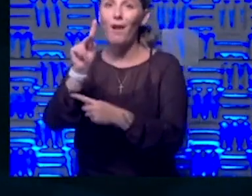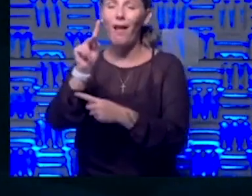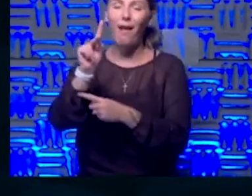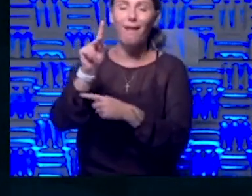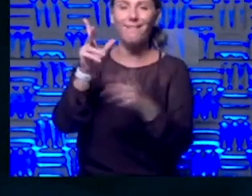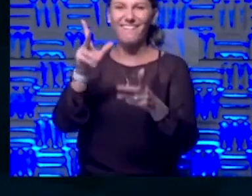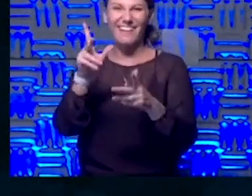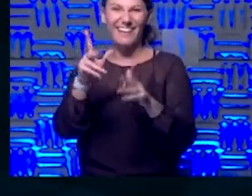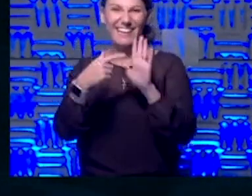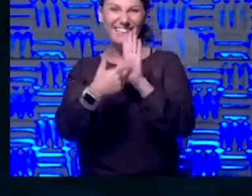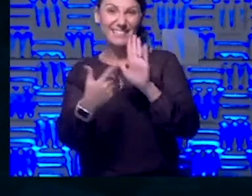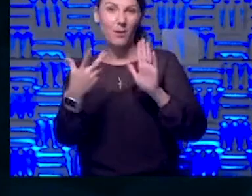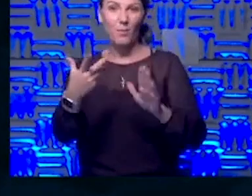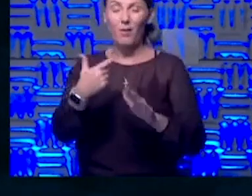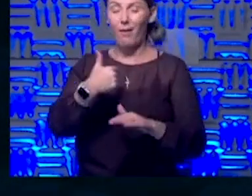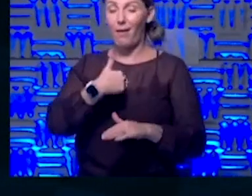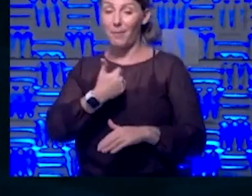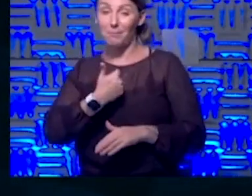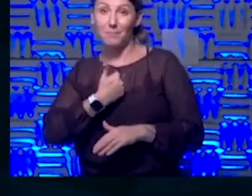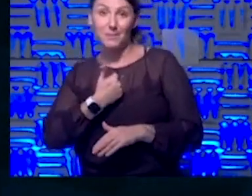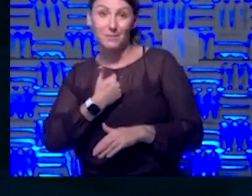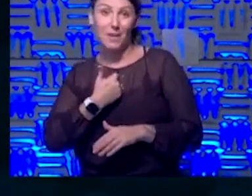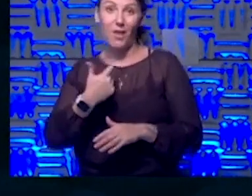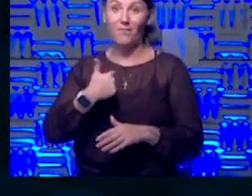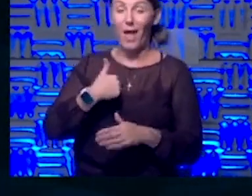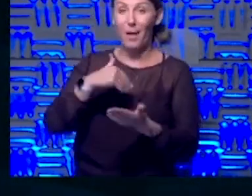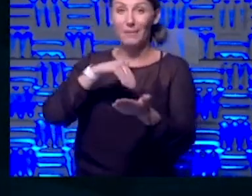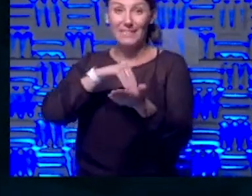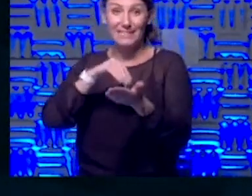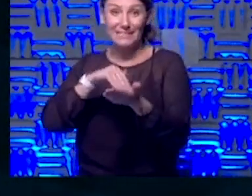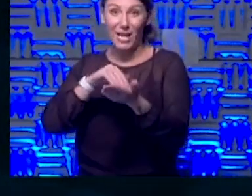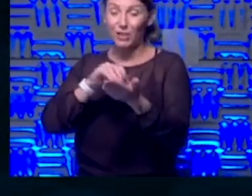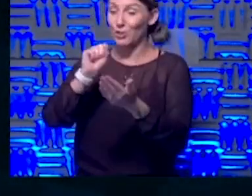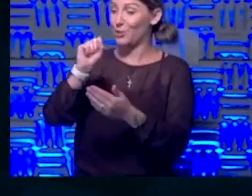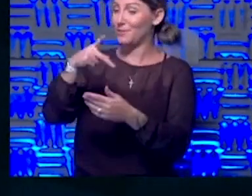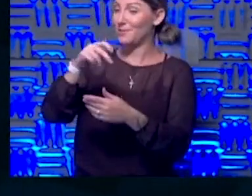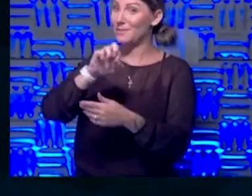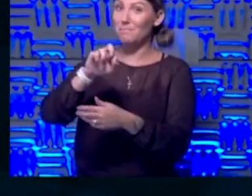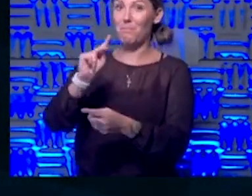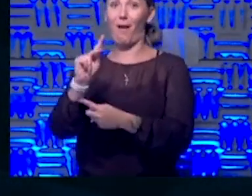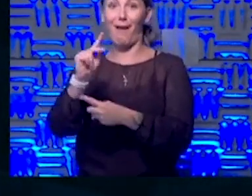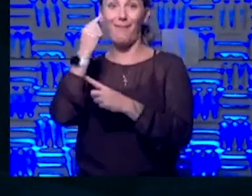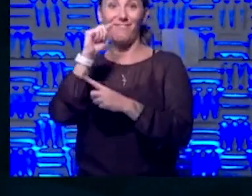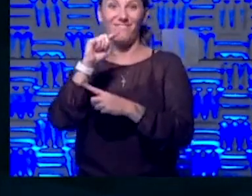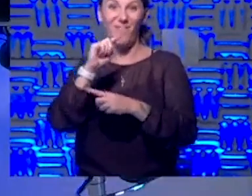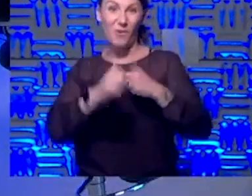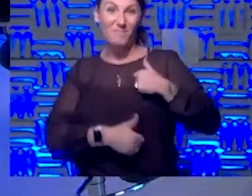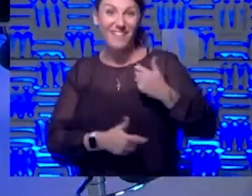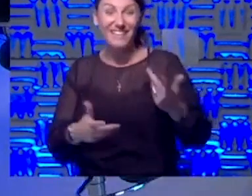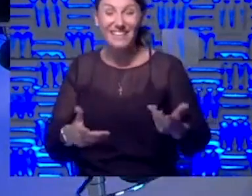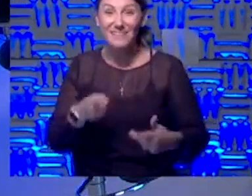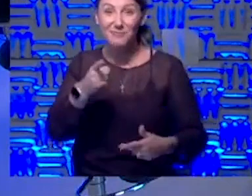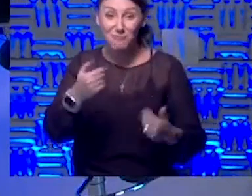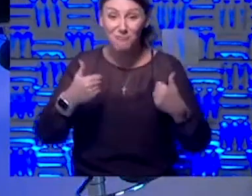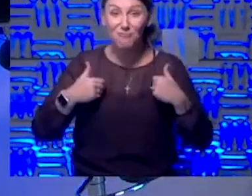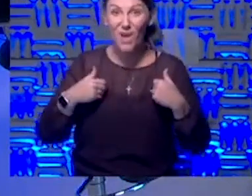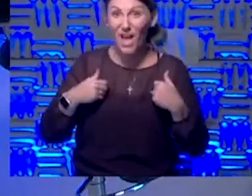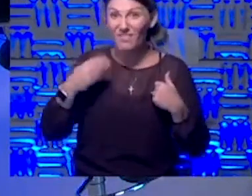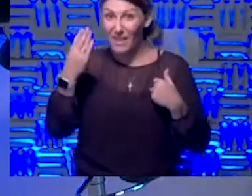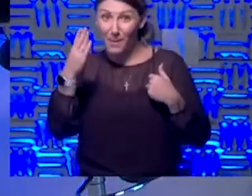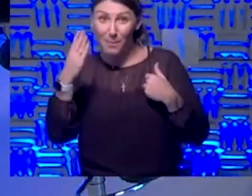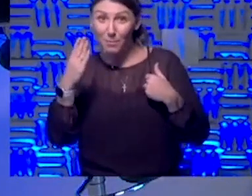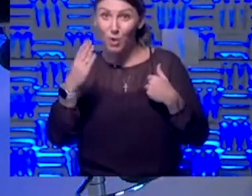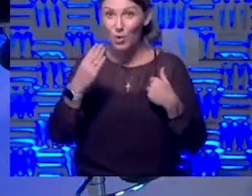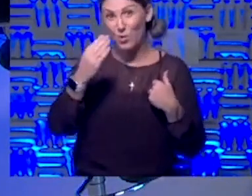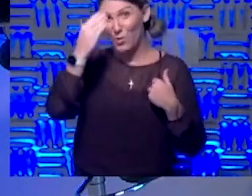science officer. So I literally am a Dr. Spock for the military. Awesome. I love it. Do you have a blue, do you have a blue kind of, I have one of